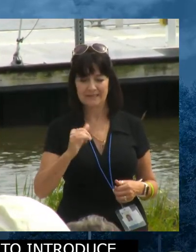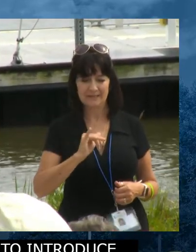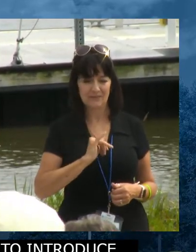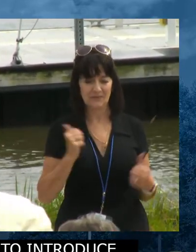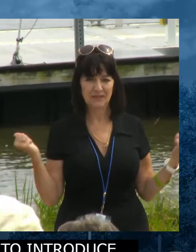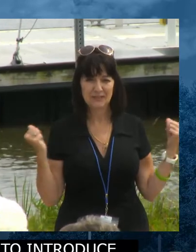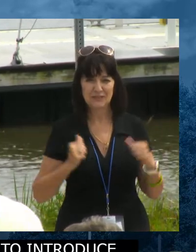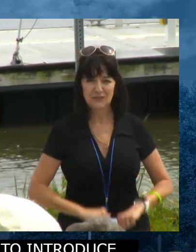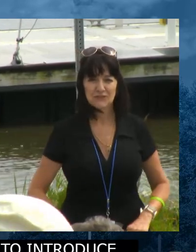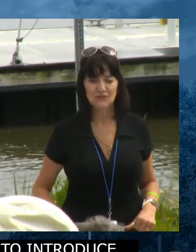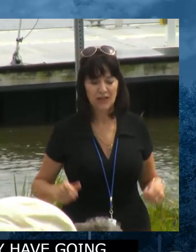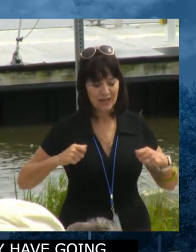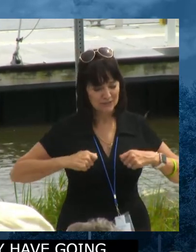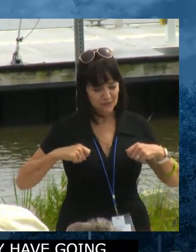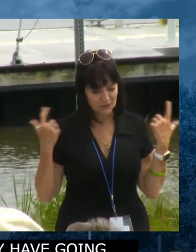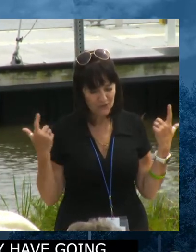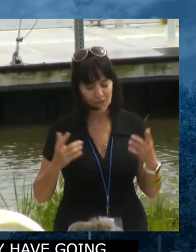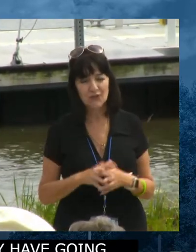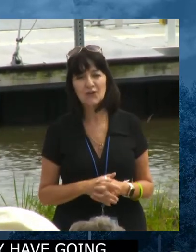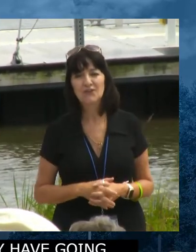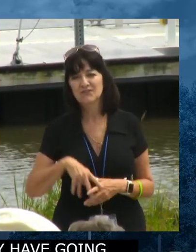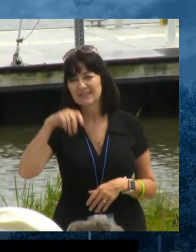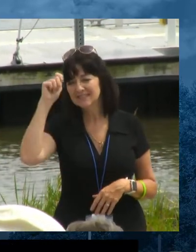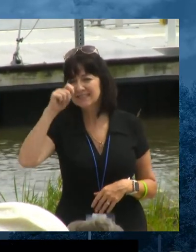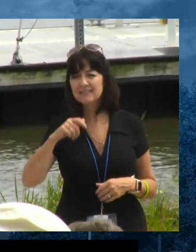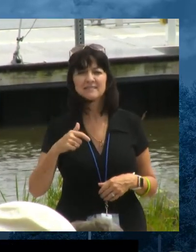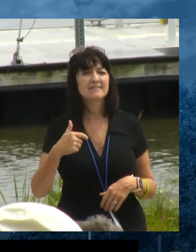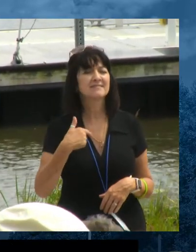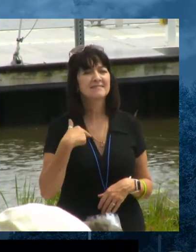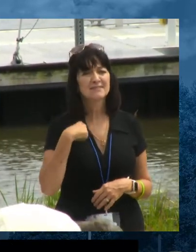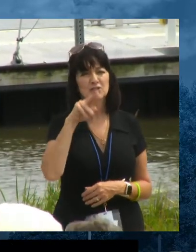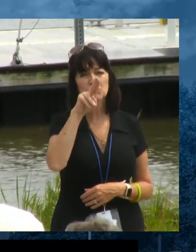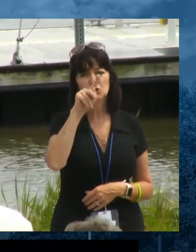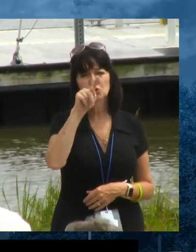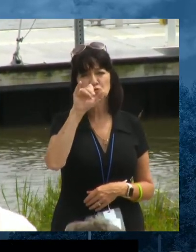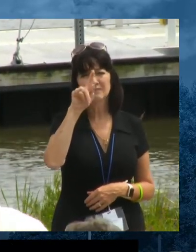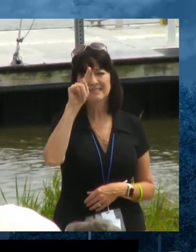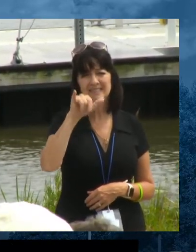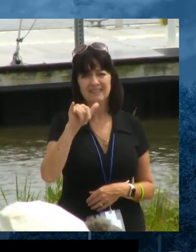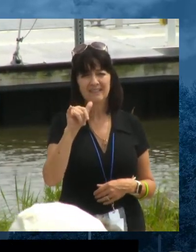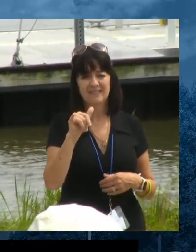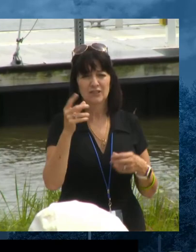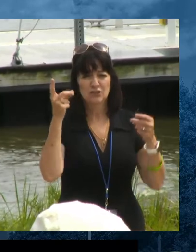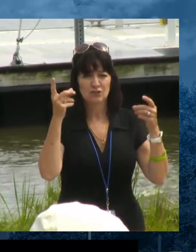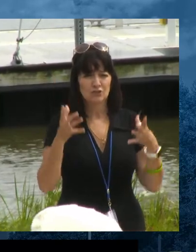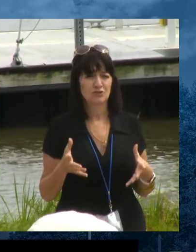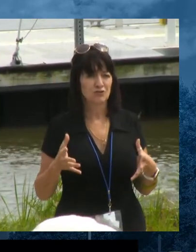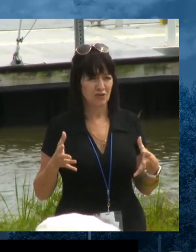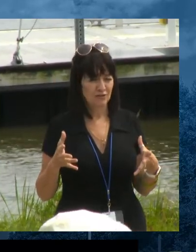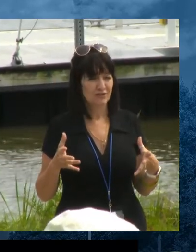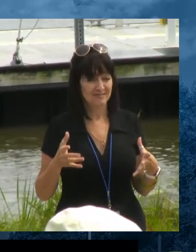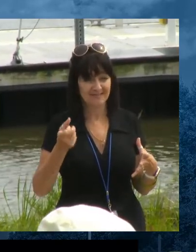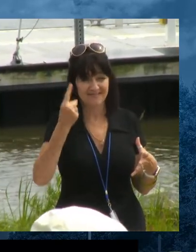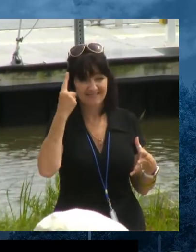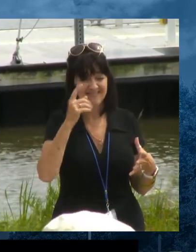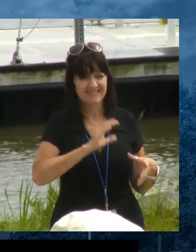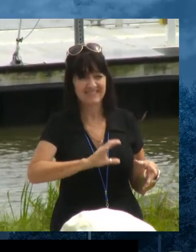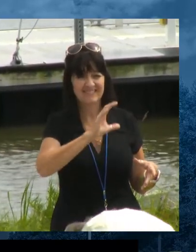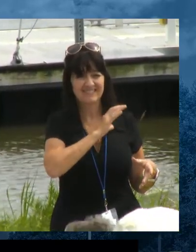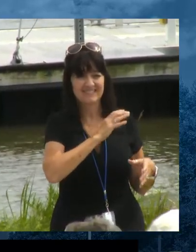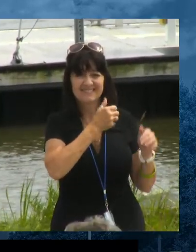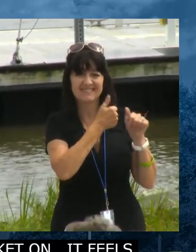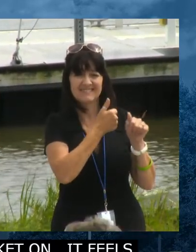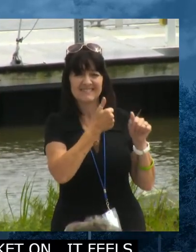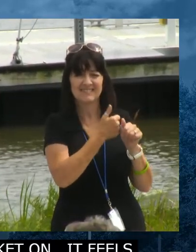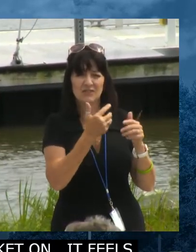It's great to be here. I'm, I am a utility director. And I hope you know that the characteristic of a utility director is that he wants to be at